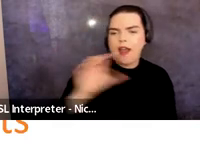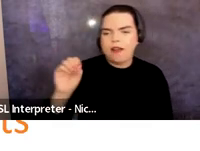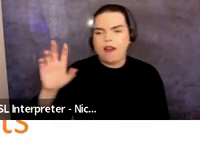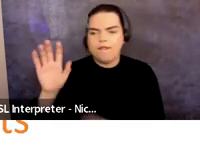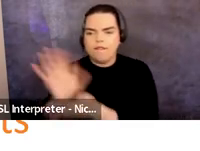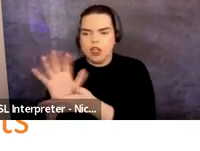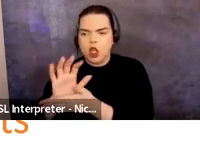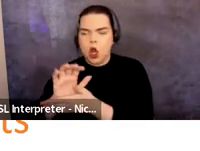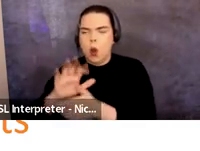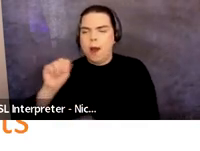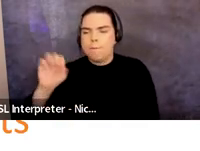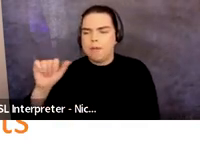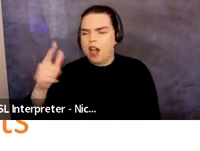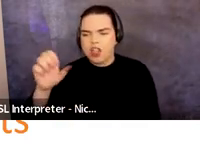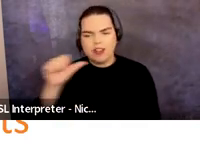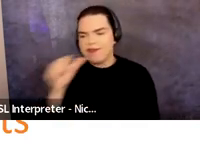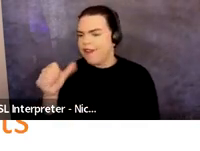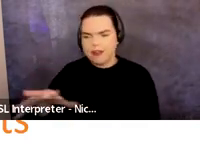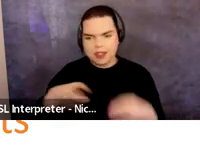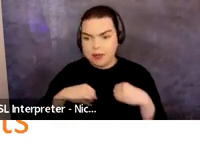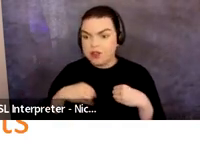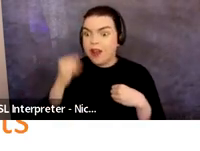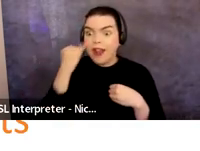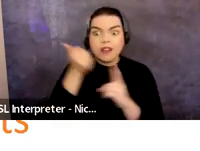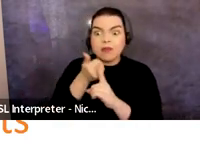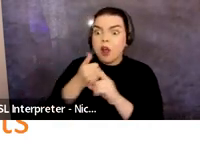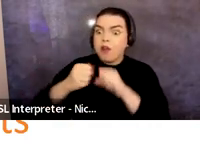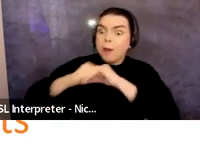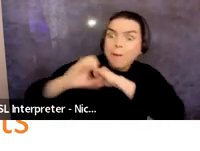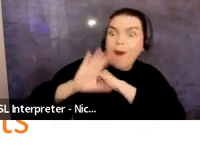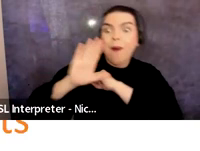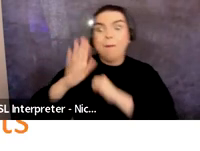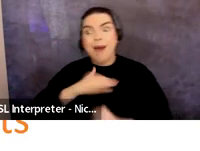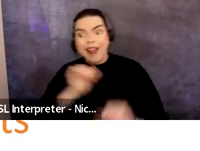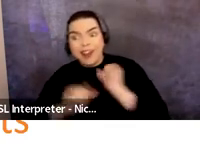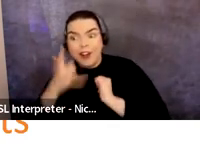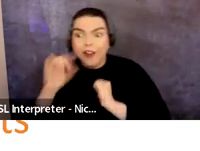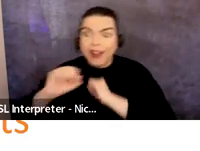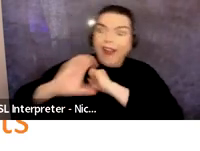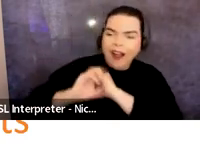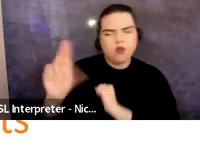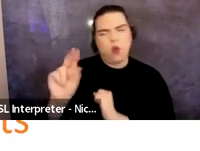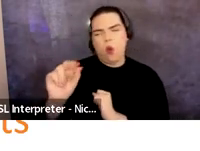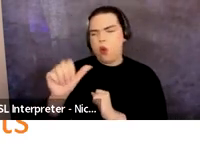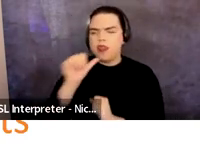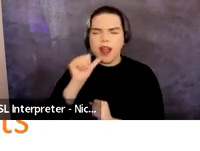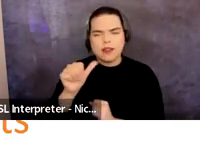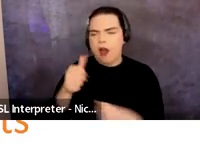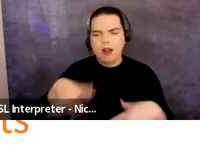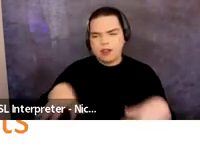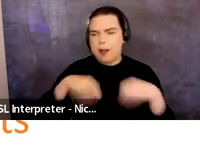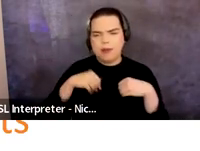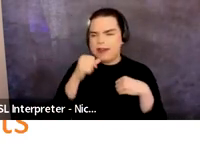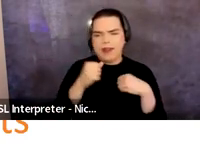accepted. So if something has been built as a promotional video or as a commercial, it is not, it doesn't meet our